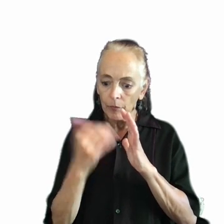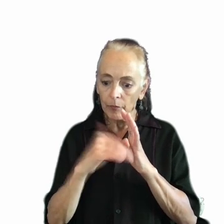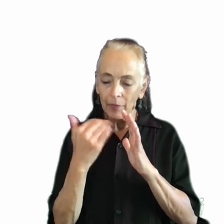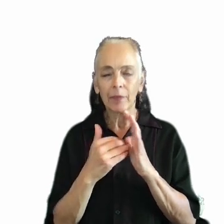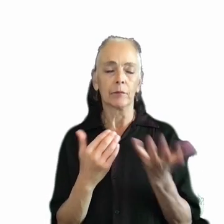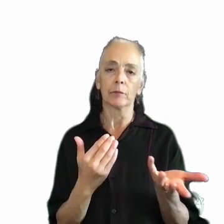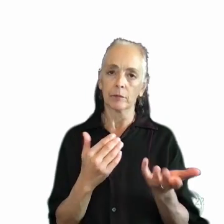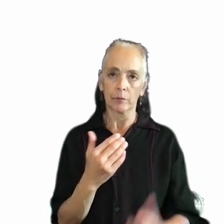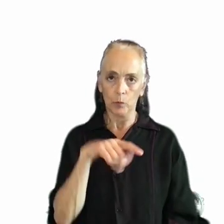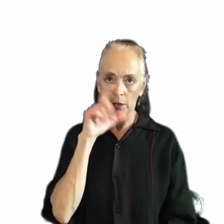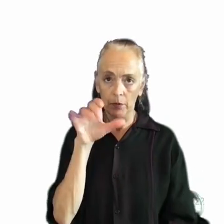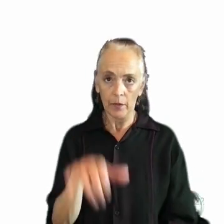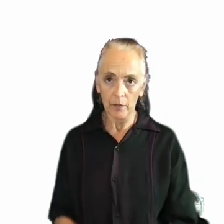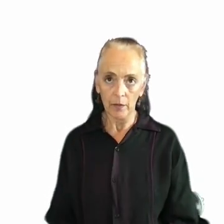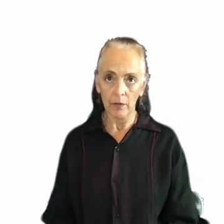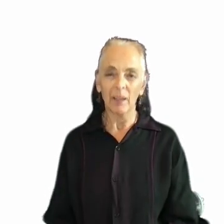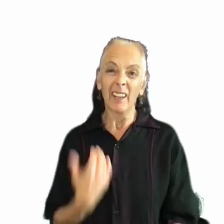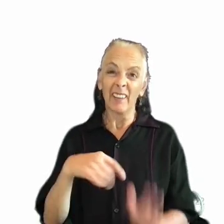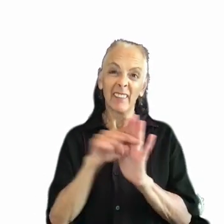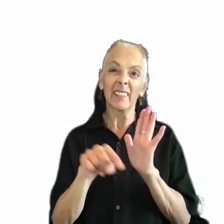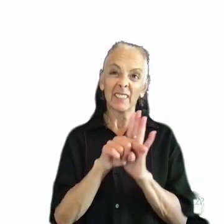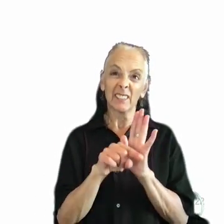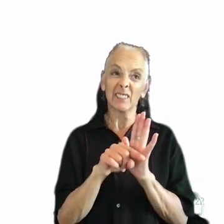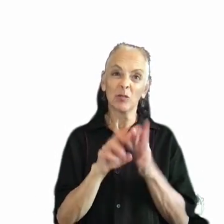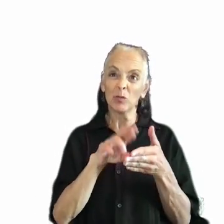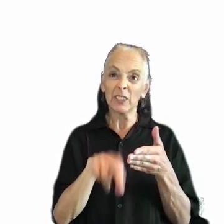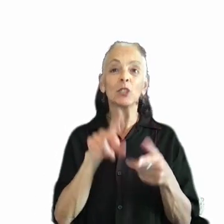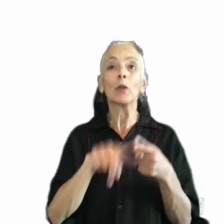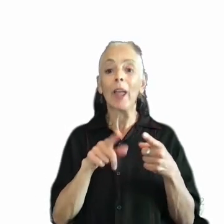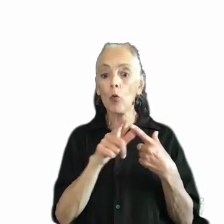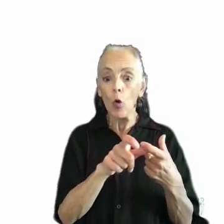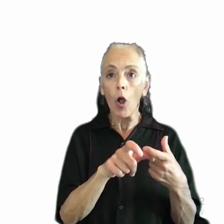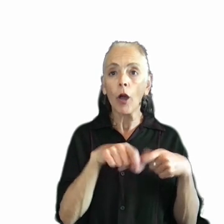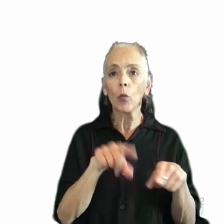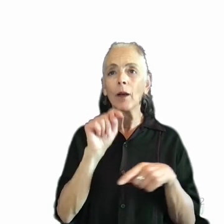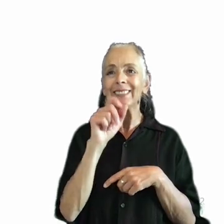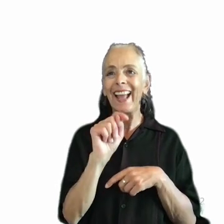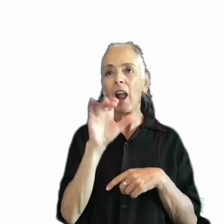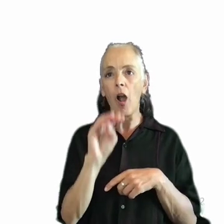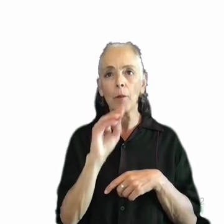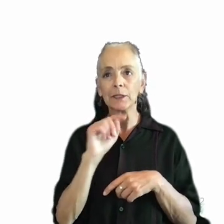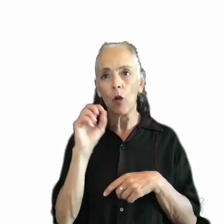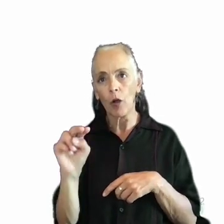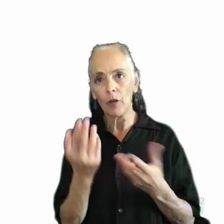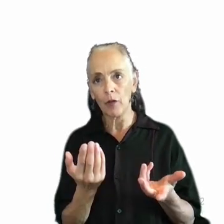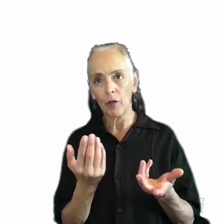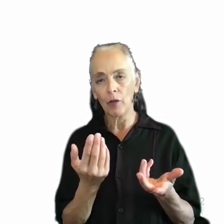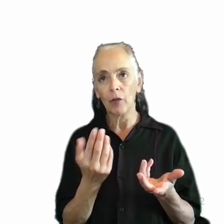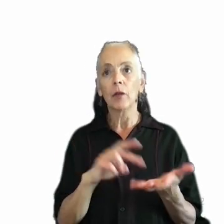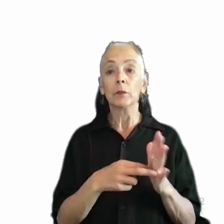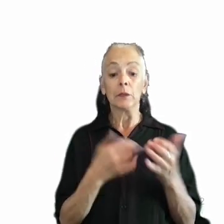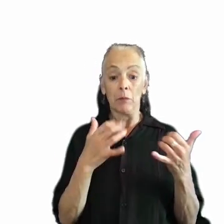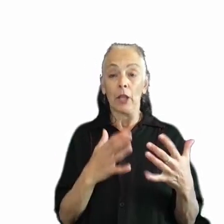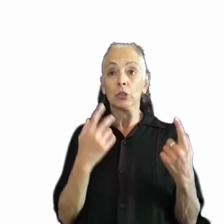and it had some negative consequences. So you can't run while the TACCOM is turned on. So players who were trying